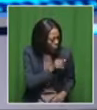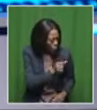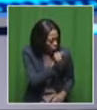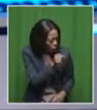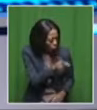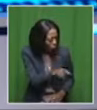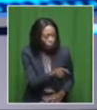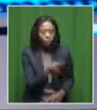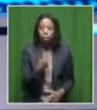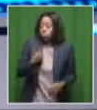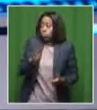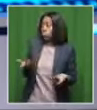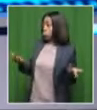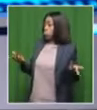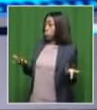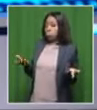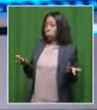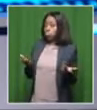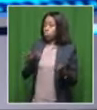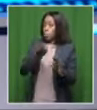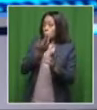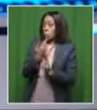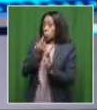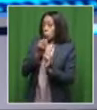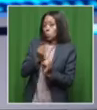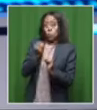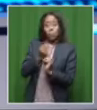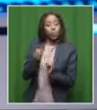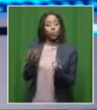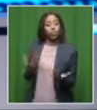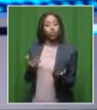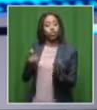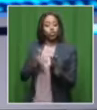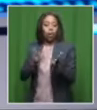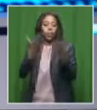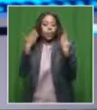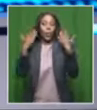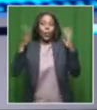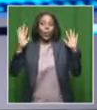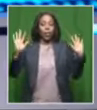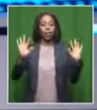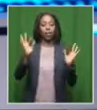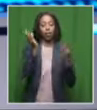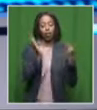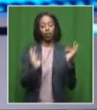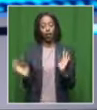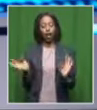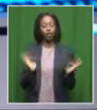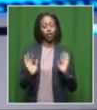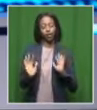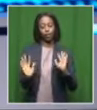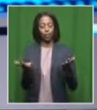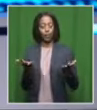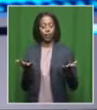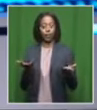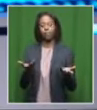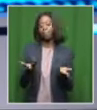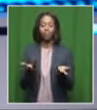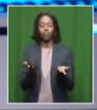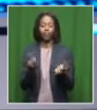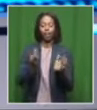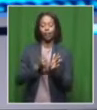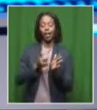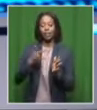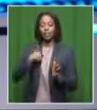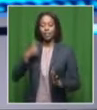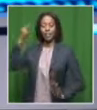Bubbly, well, I haven't gotten any other reason except the fact that it's a cool thing, it's a fashion statement and it really